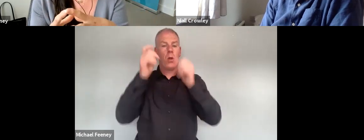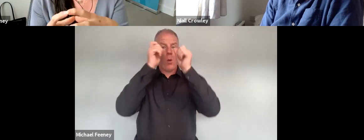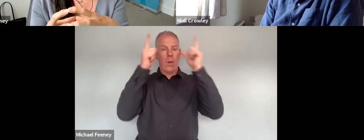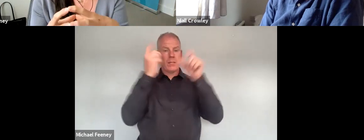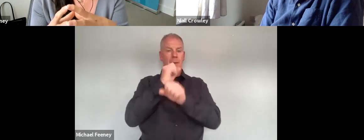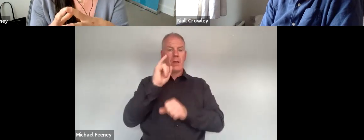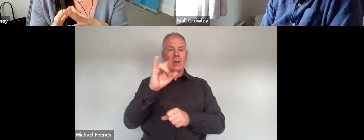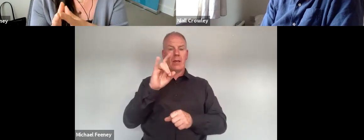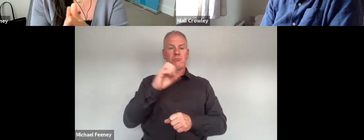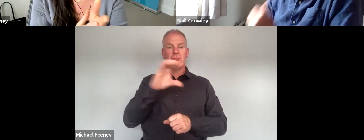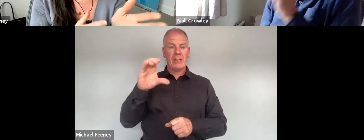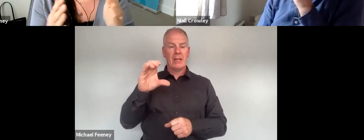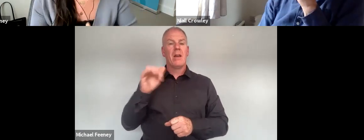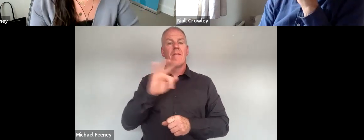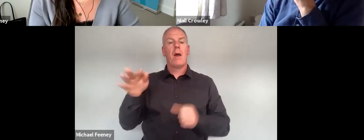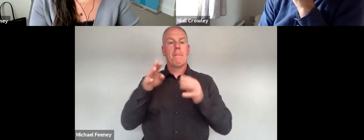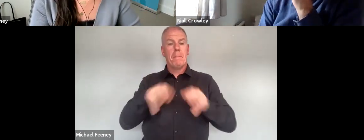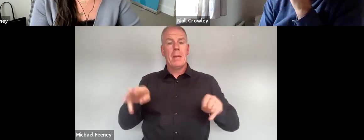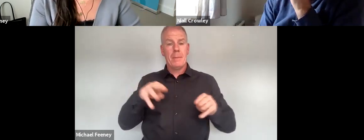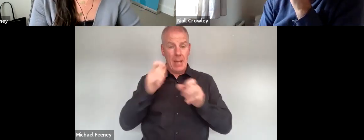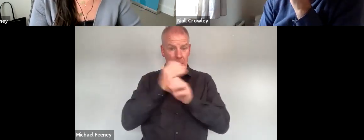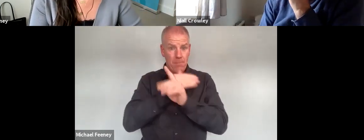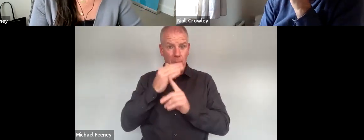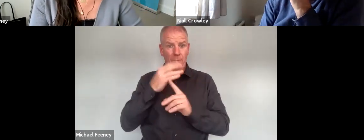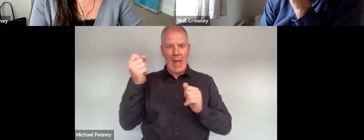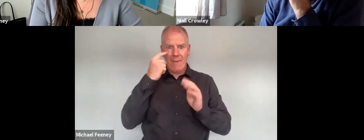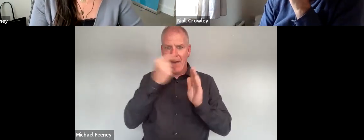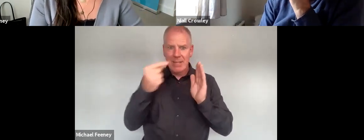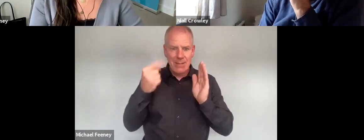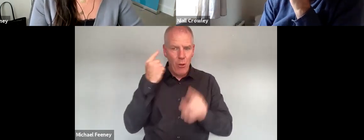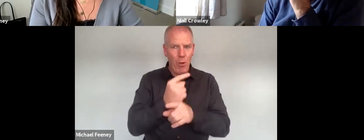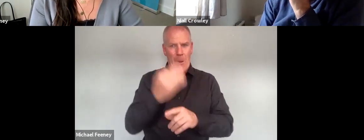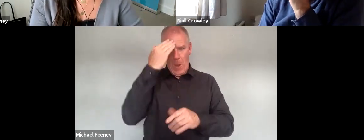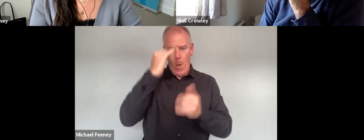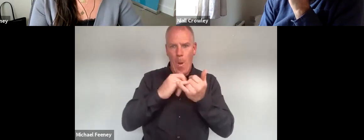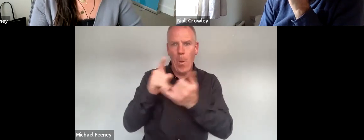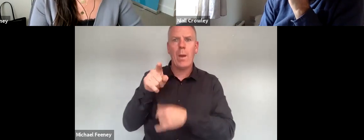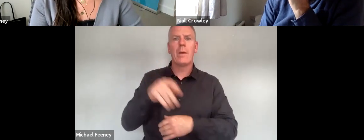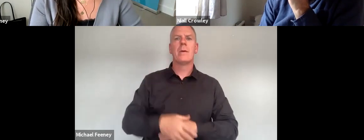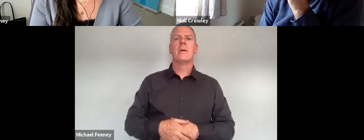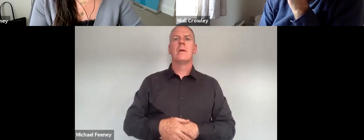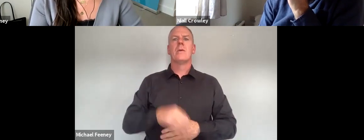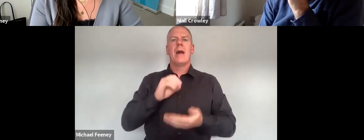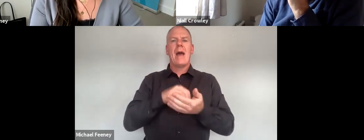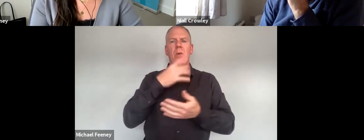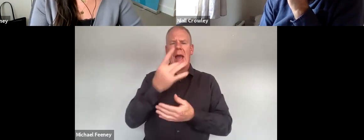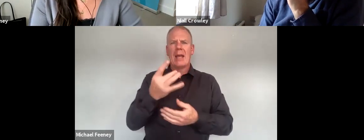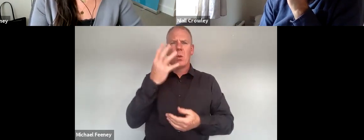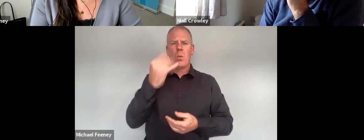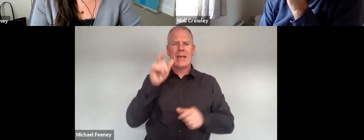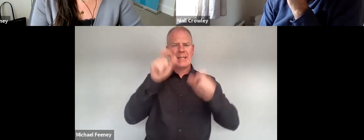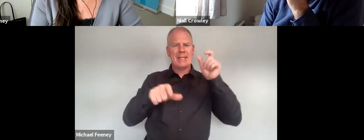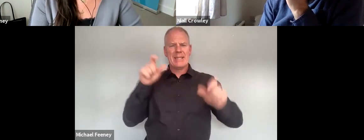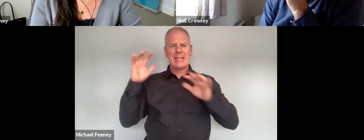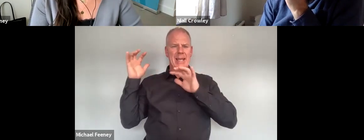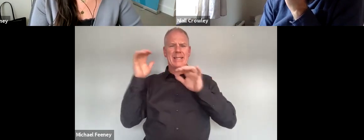institution among the public is improving and we have data to back that up we do have to ask ourselves why the citizens assembly recently saw fit